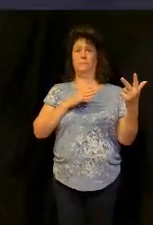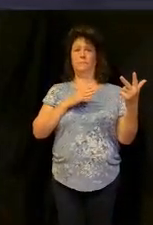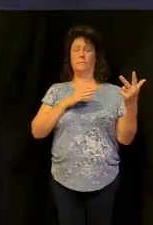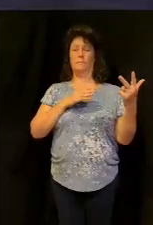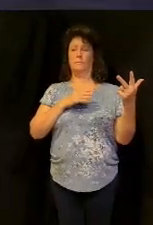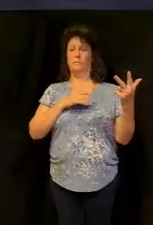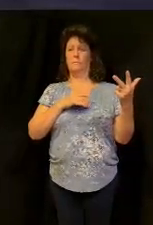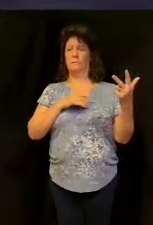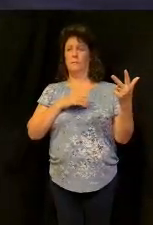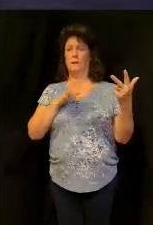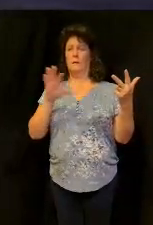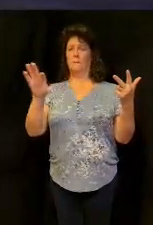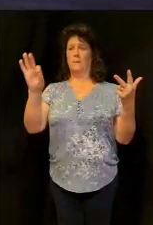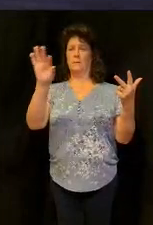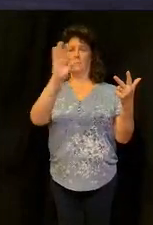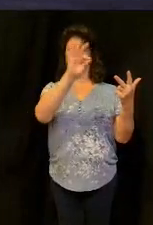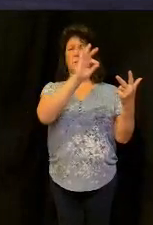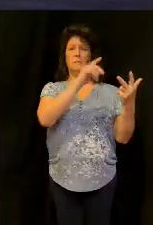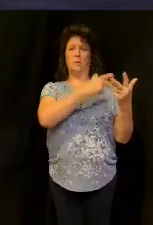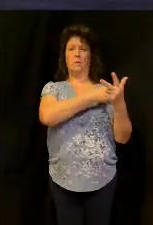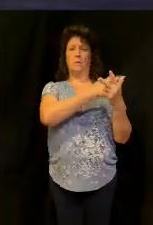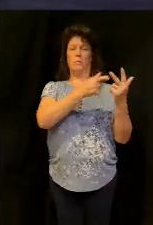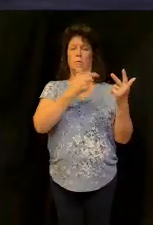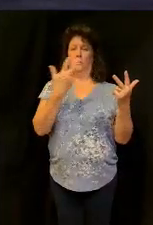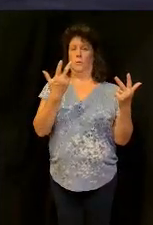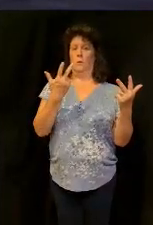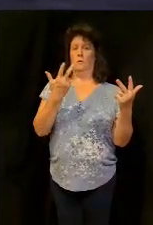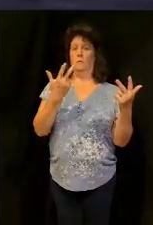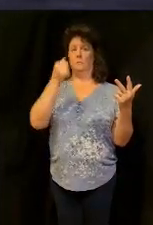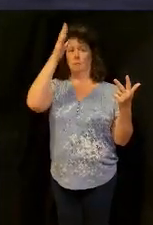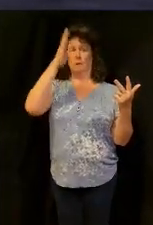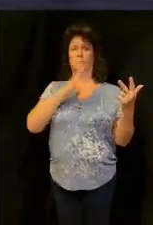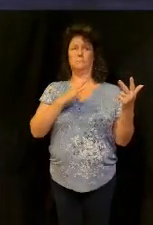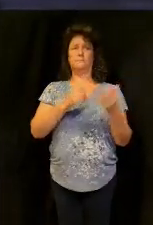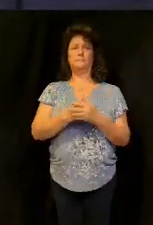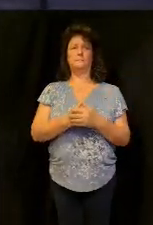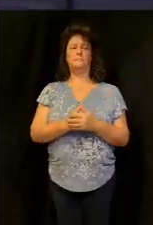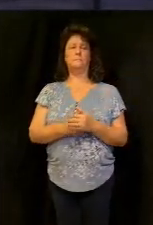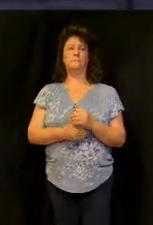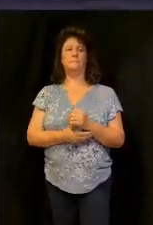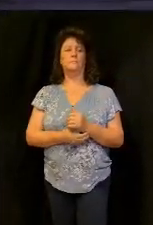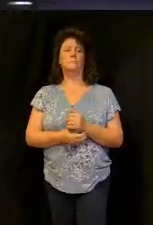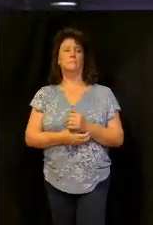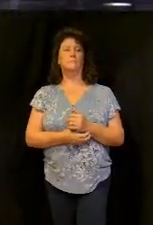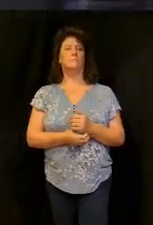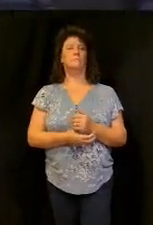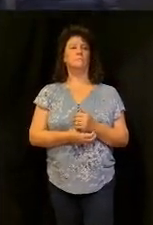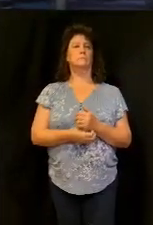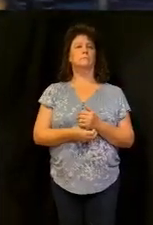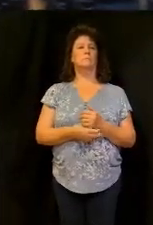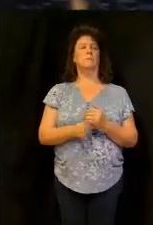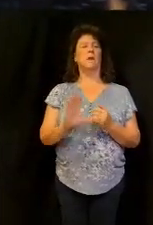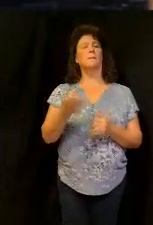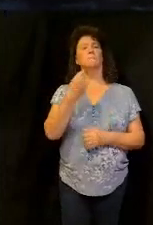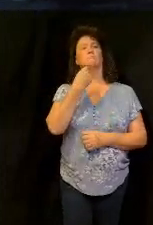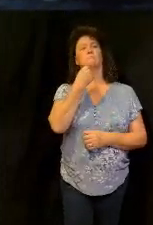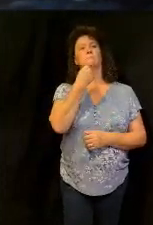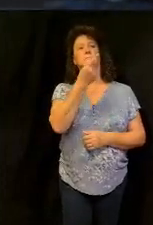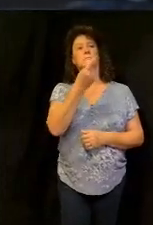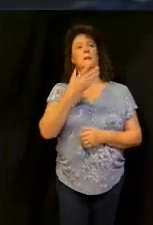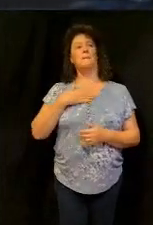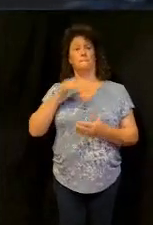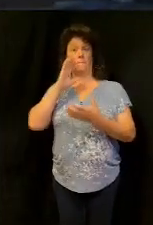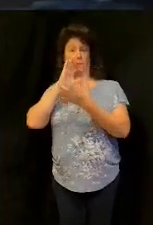Jocelyn and Chris and stand up somebody stand up yeah there you go there you go all right and I said to you hey listen it's my wife